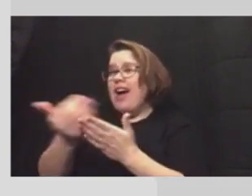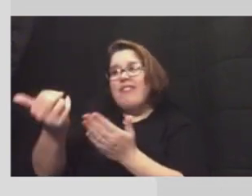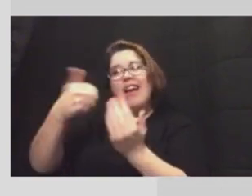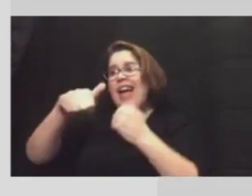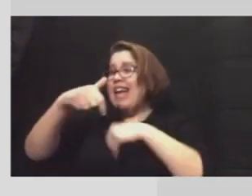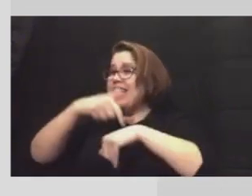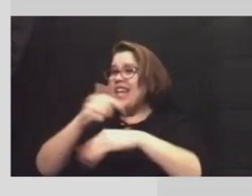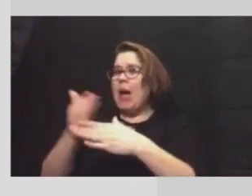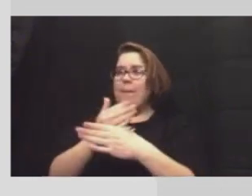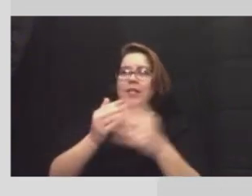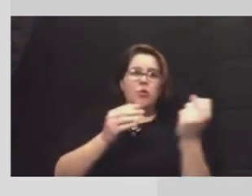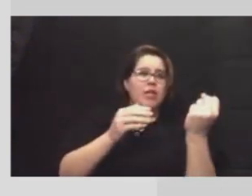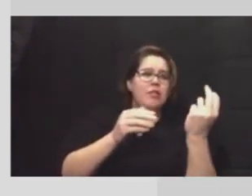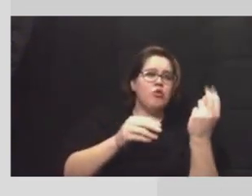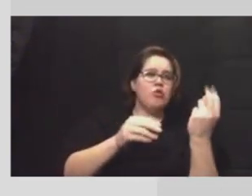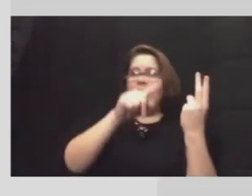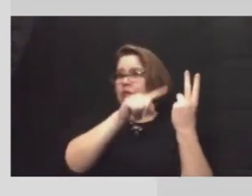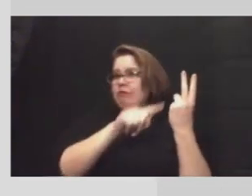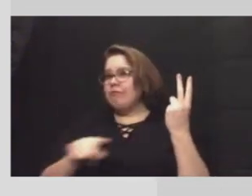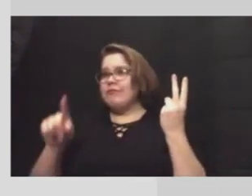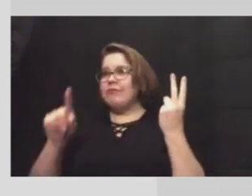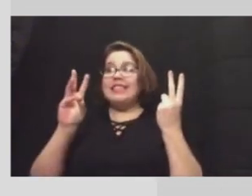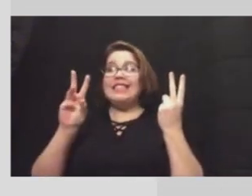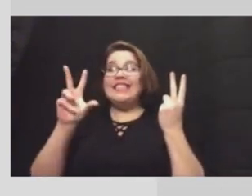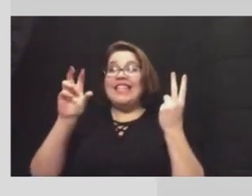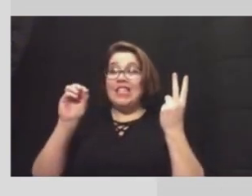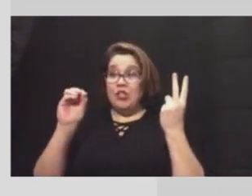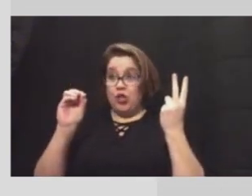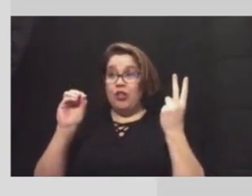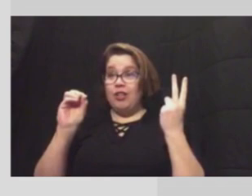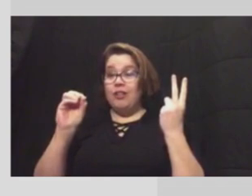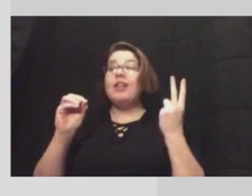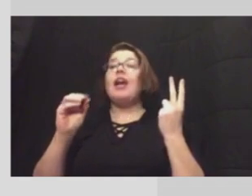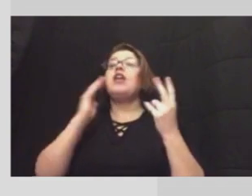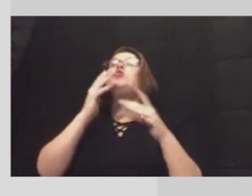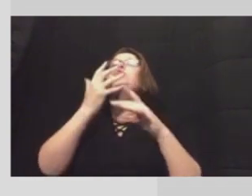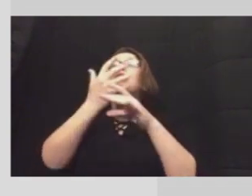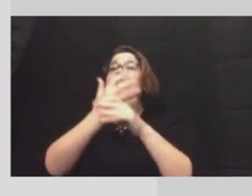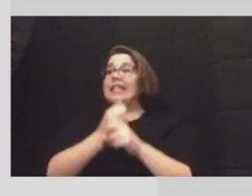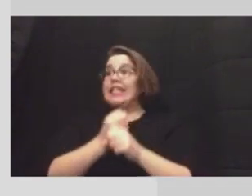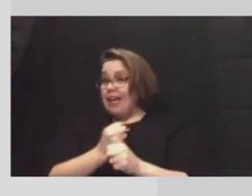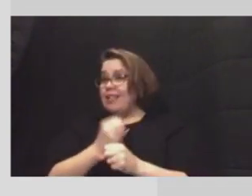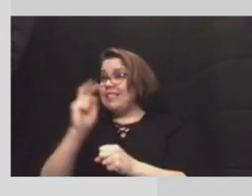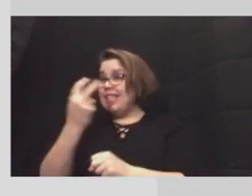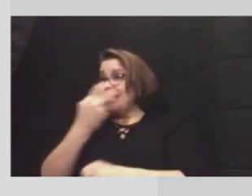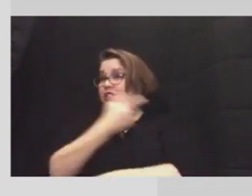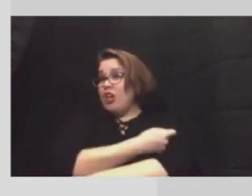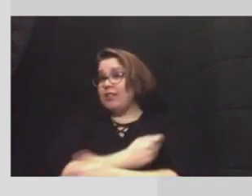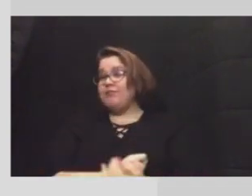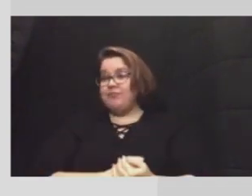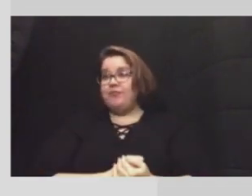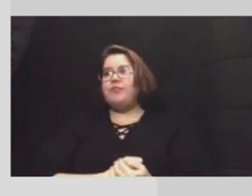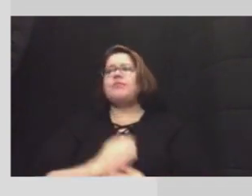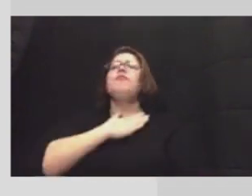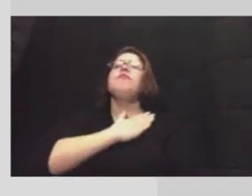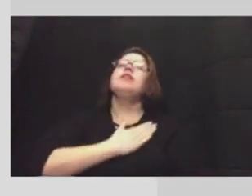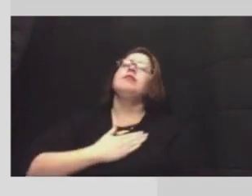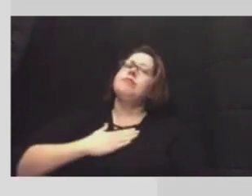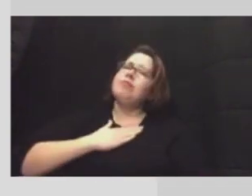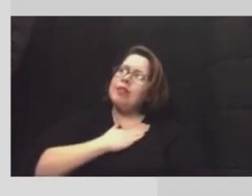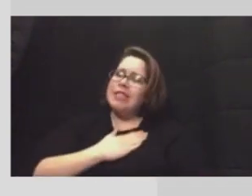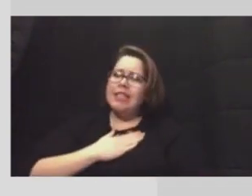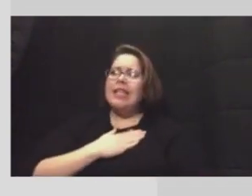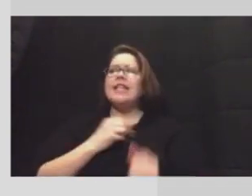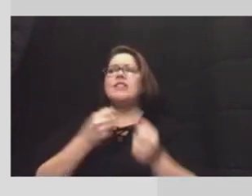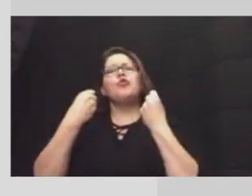between 12 p.m. and 6 30 p.m. and you will get your uh you will get your shot. Please take time and be